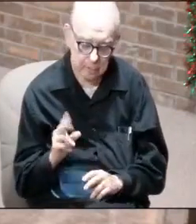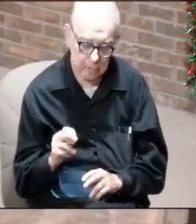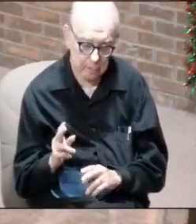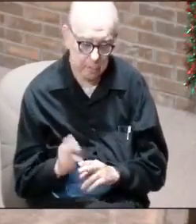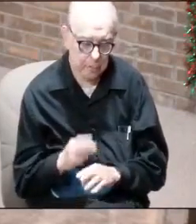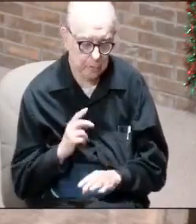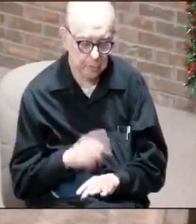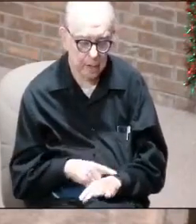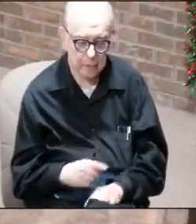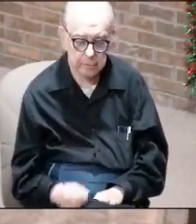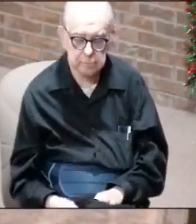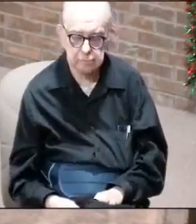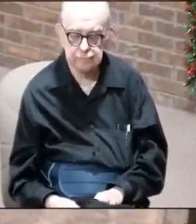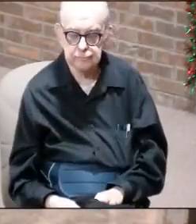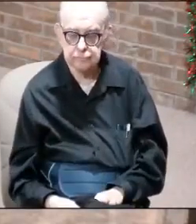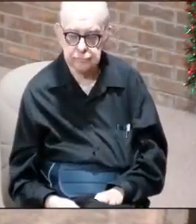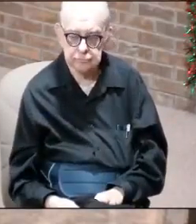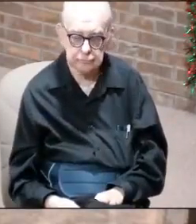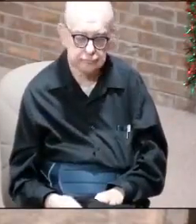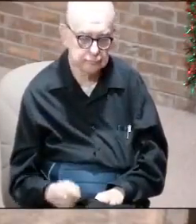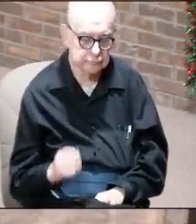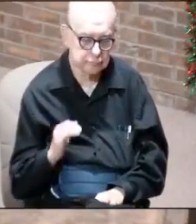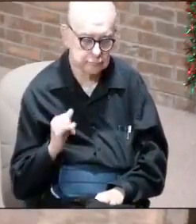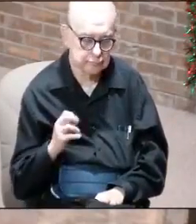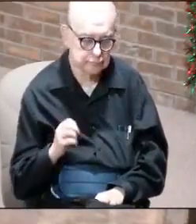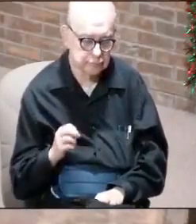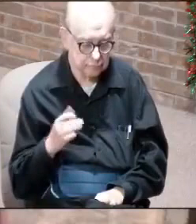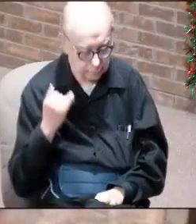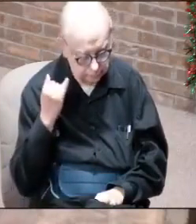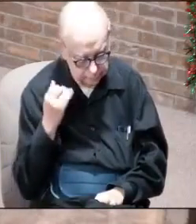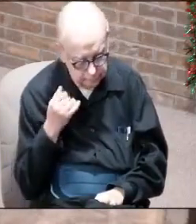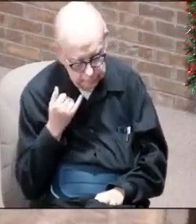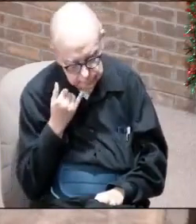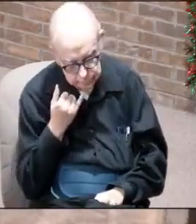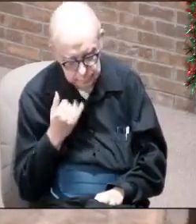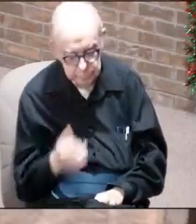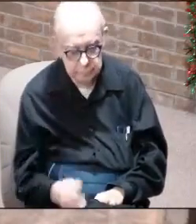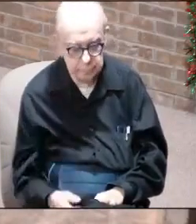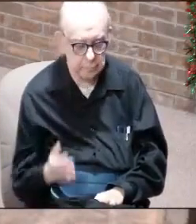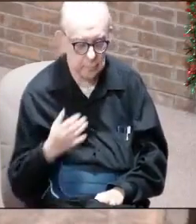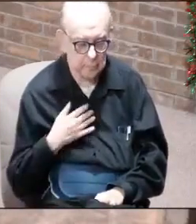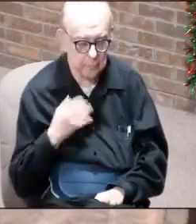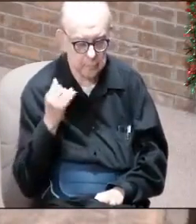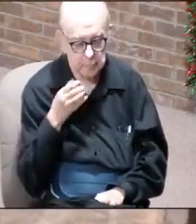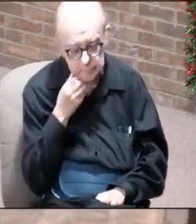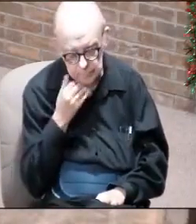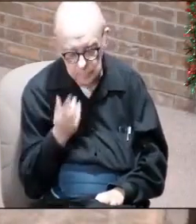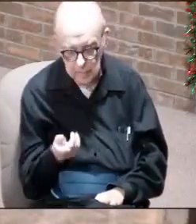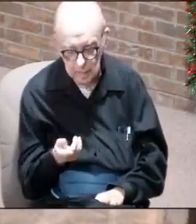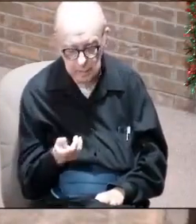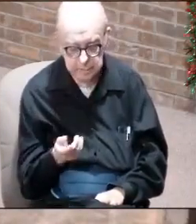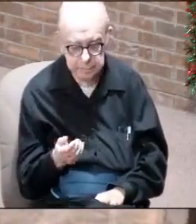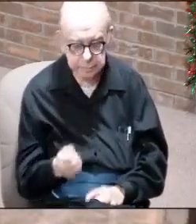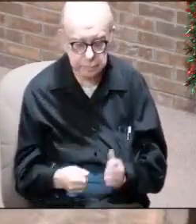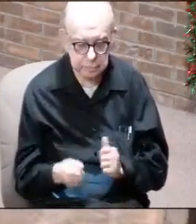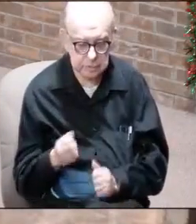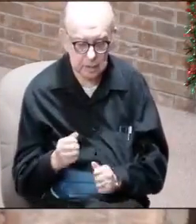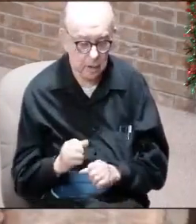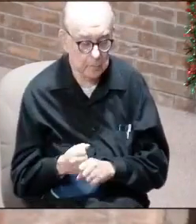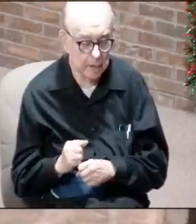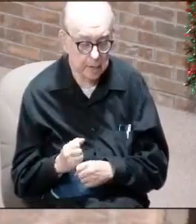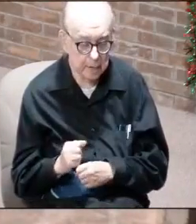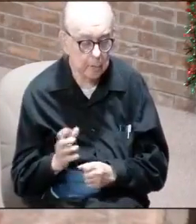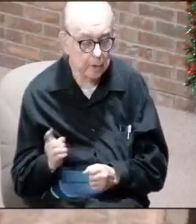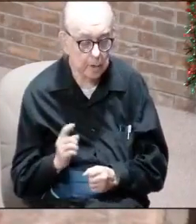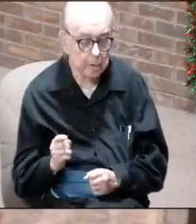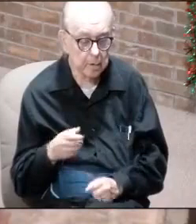Not long at all. Your iPhones. You know, my iPhone, your iPhone, most of them are made in China.